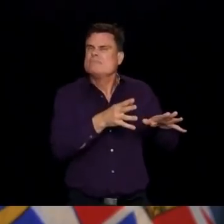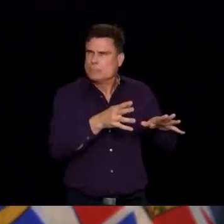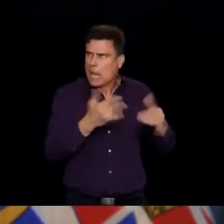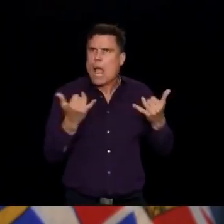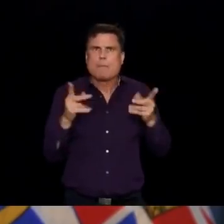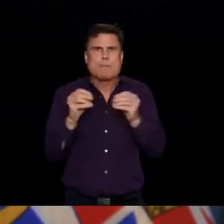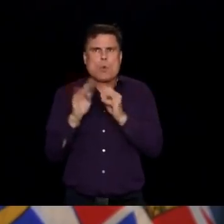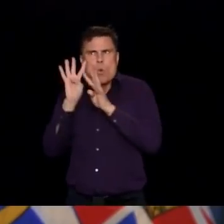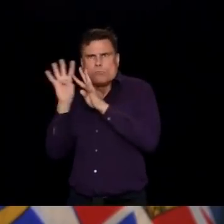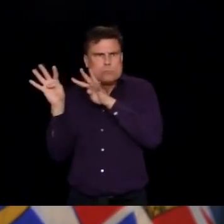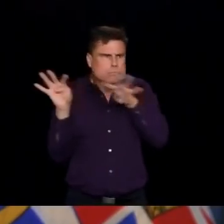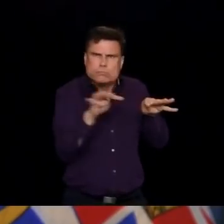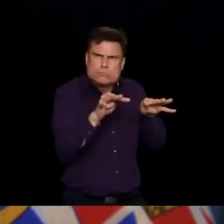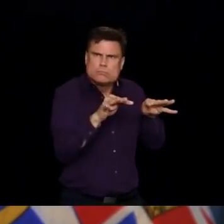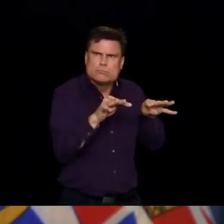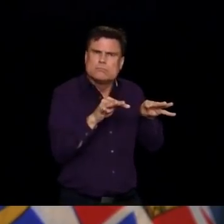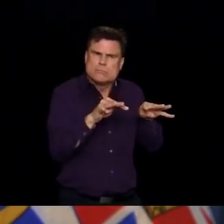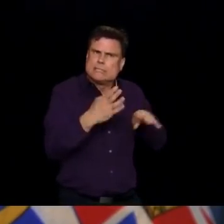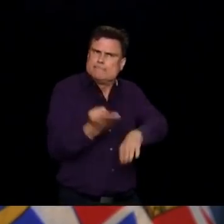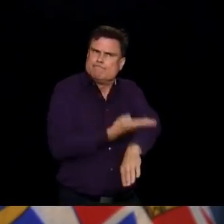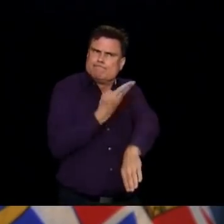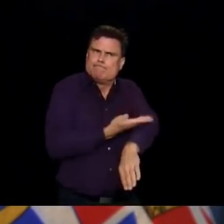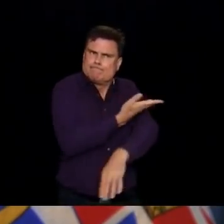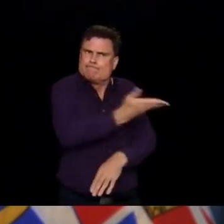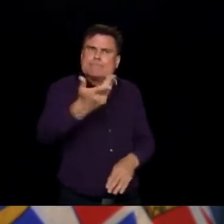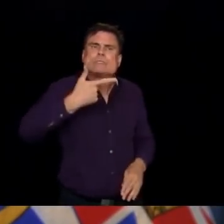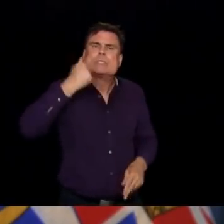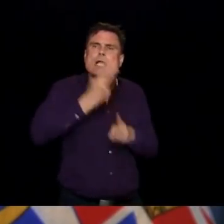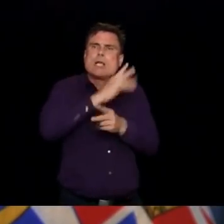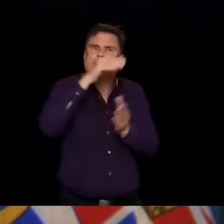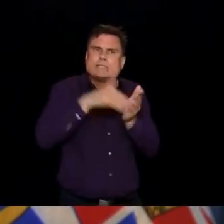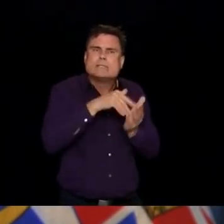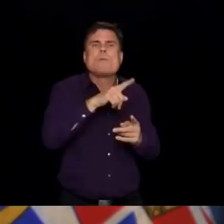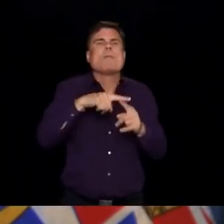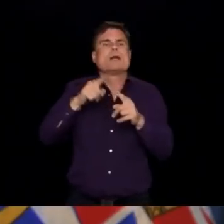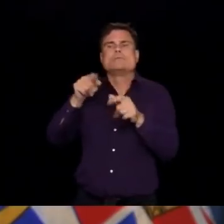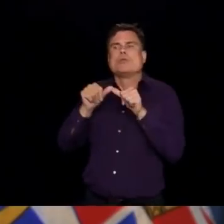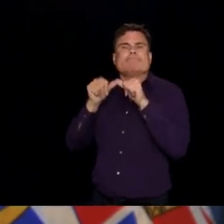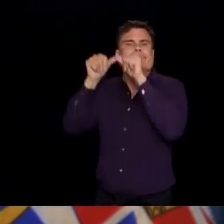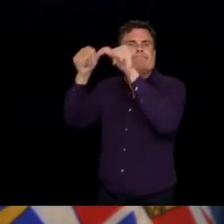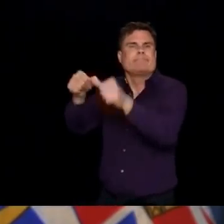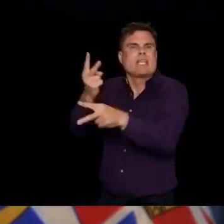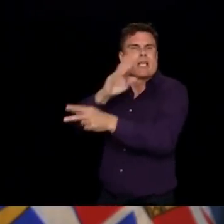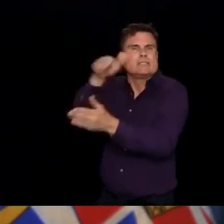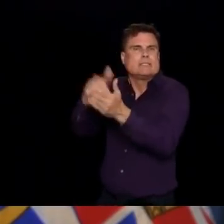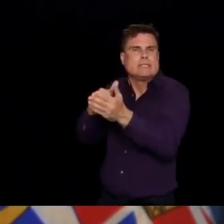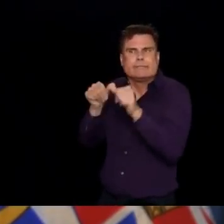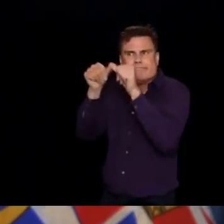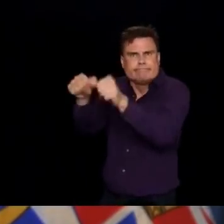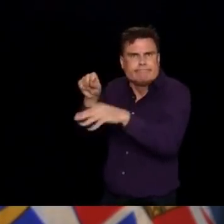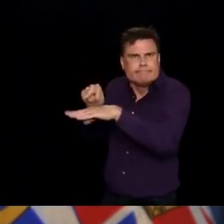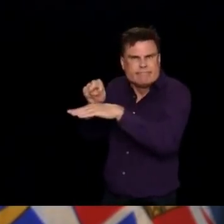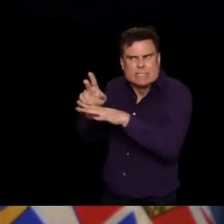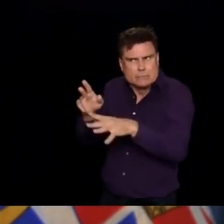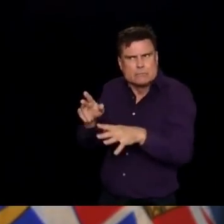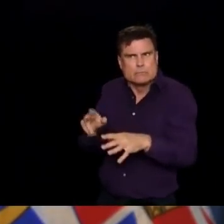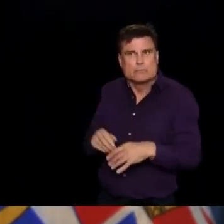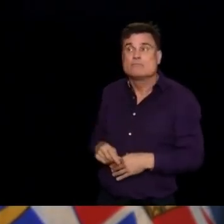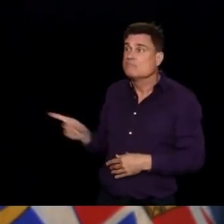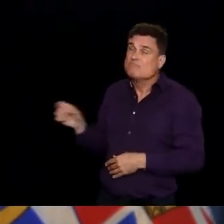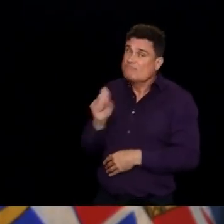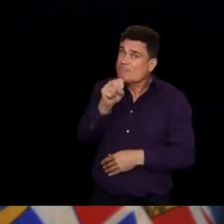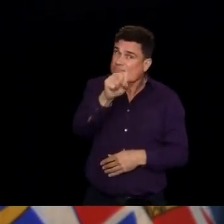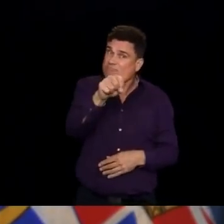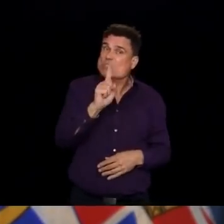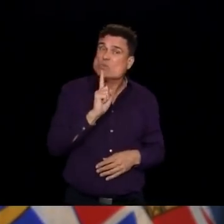Yeah, I think it is something, and I will say particularly in long-term care as it has uncovered a